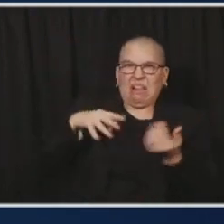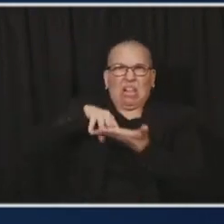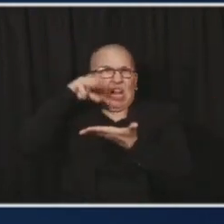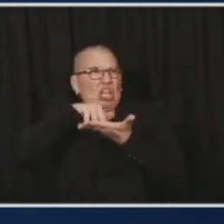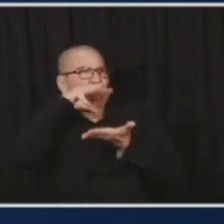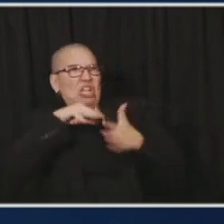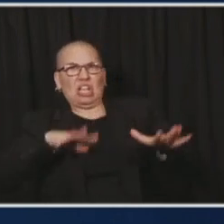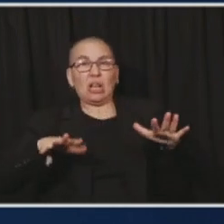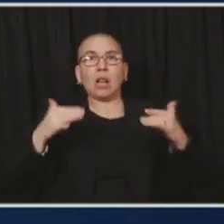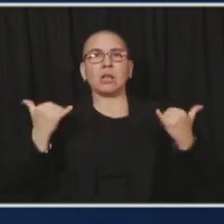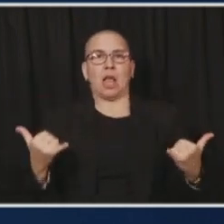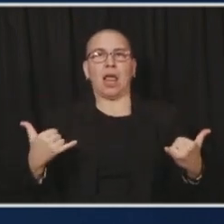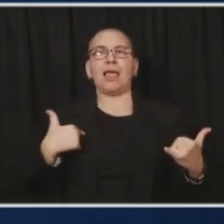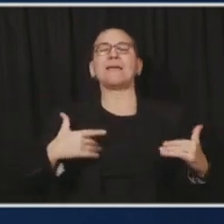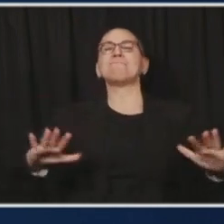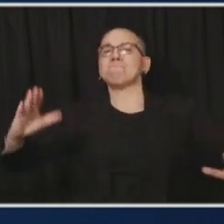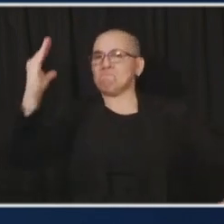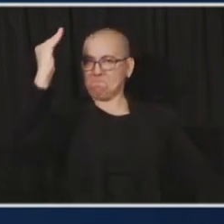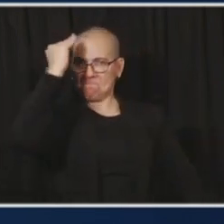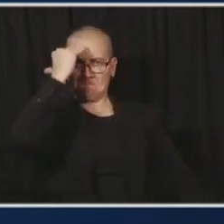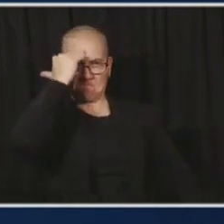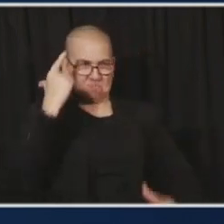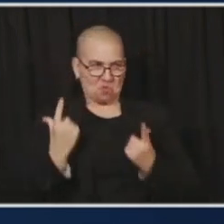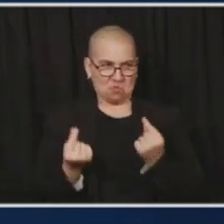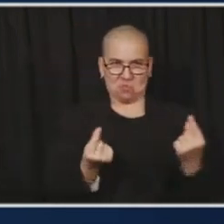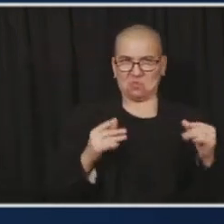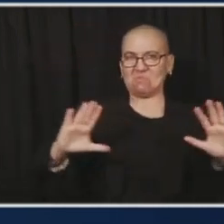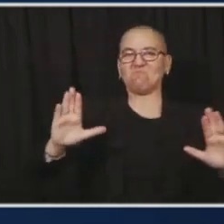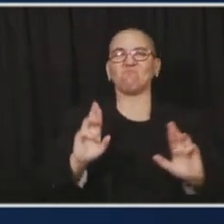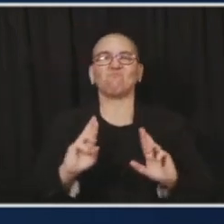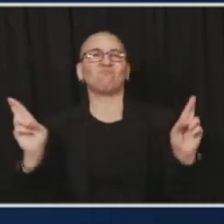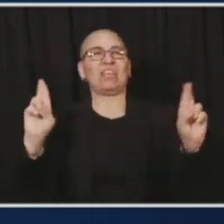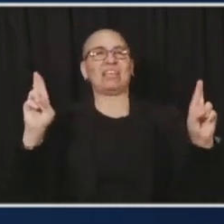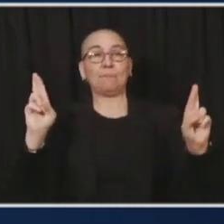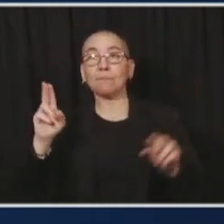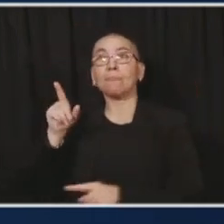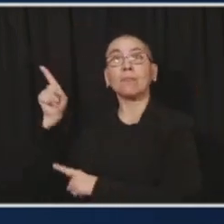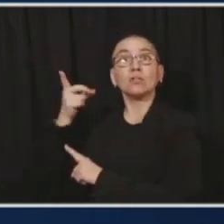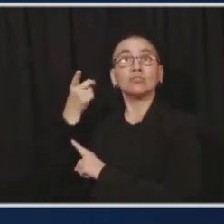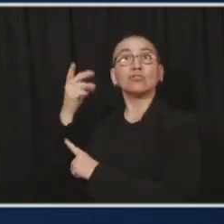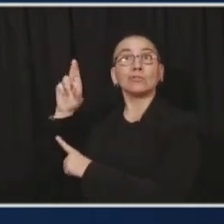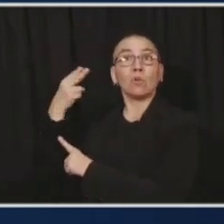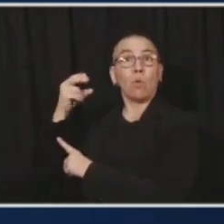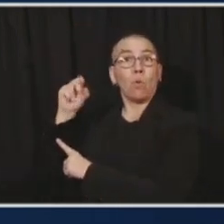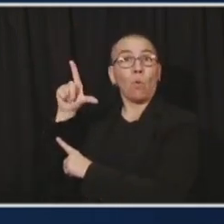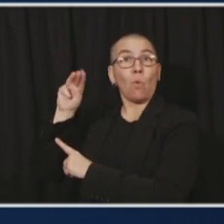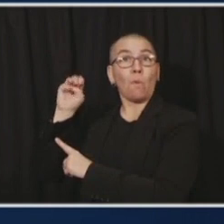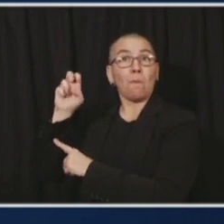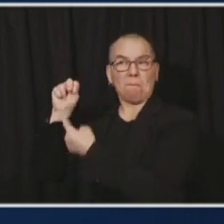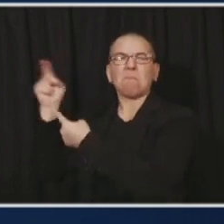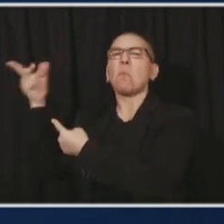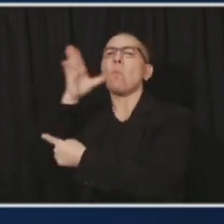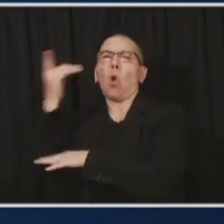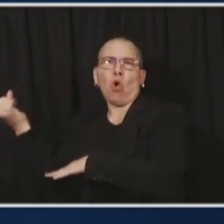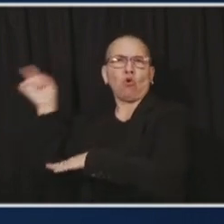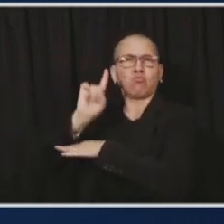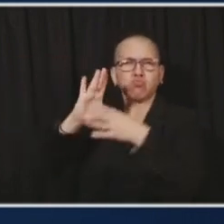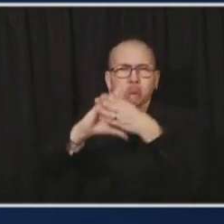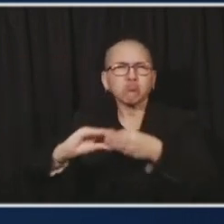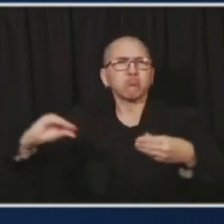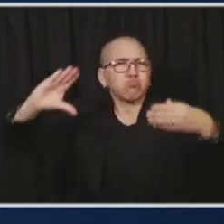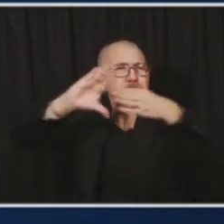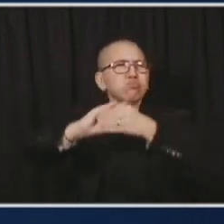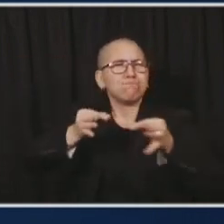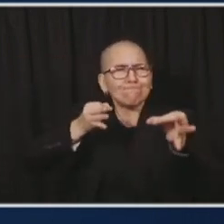preparation. And Dr. Holman will talk a little bit about it. Minnesota is fairly unique in the collaboration amongst our healthcare entities that our site